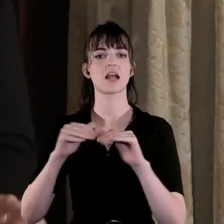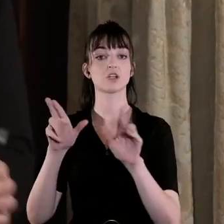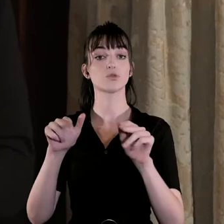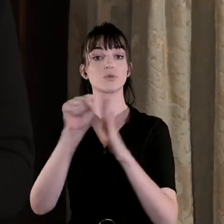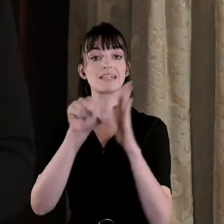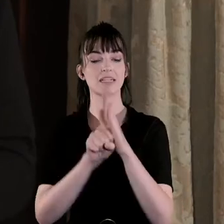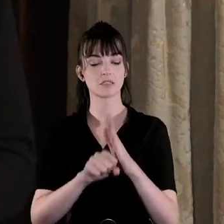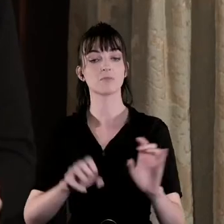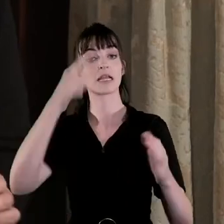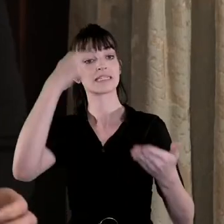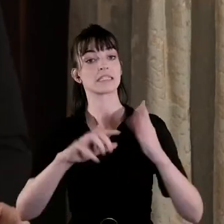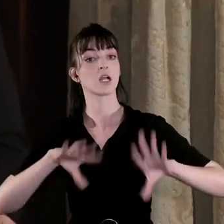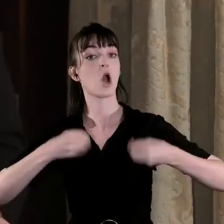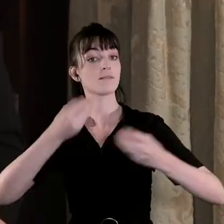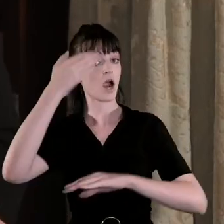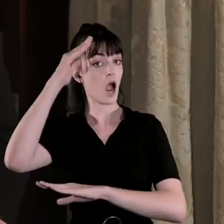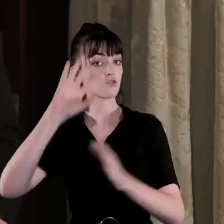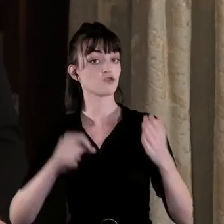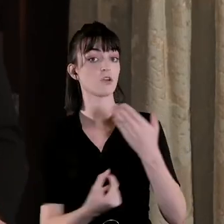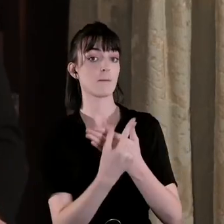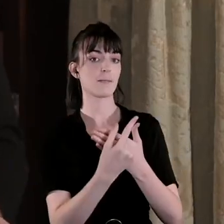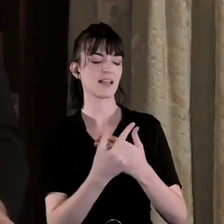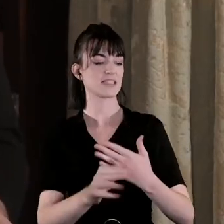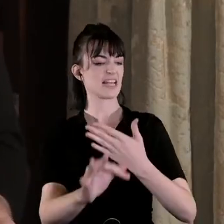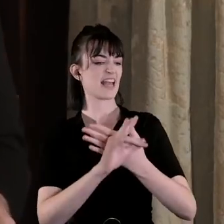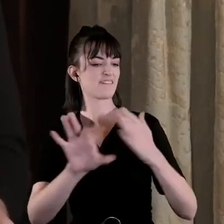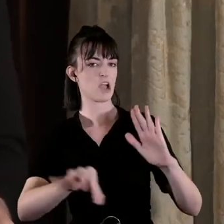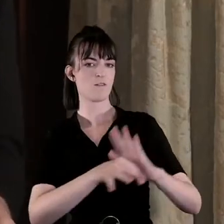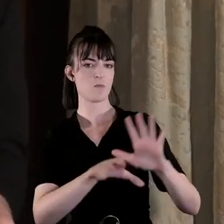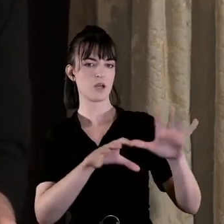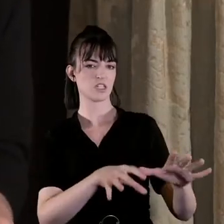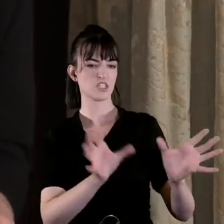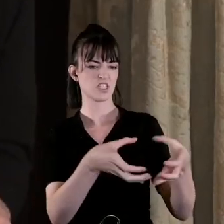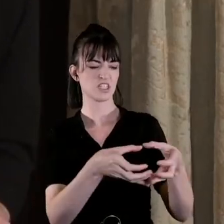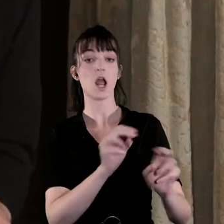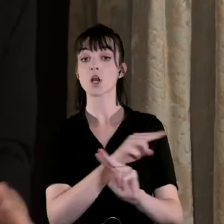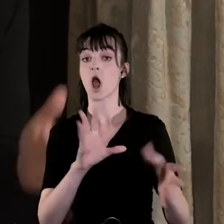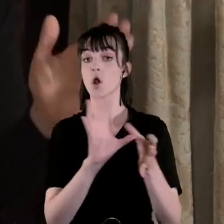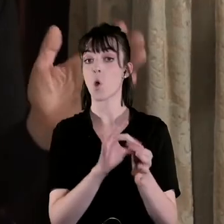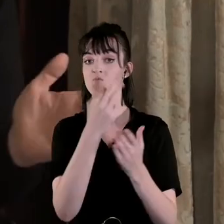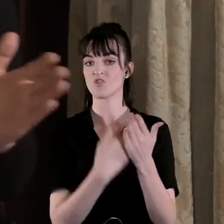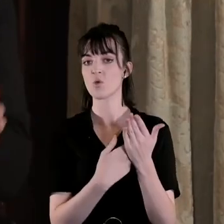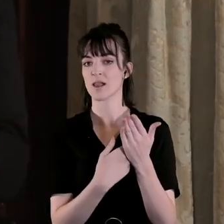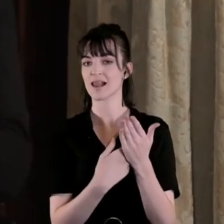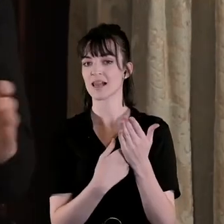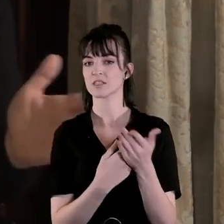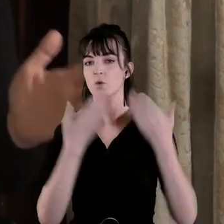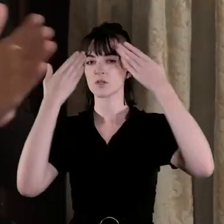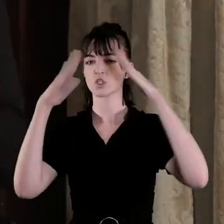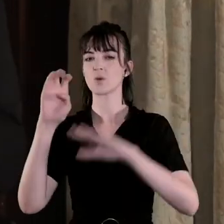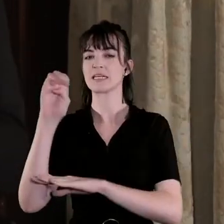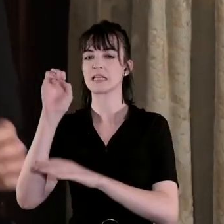to offer Irish Republicans a self-governing dominion rather than home rule also reflects that sort of ideological